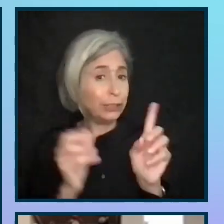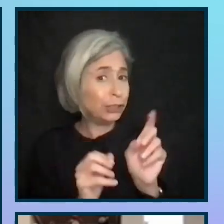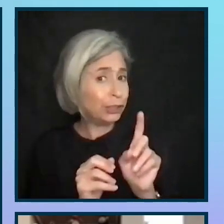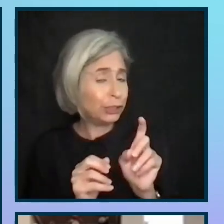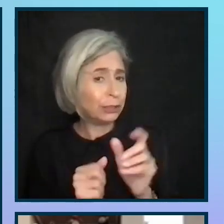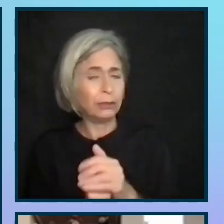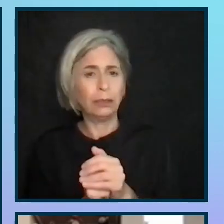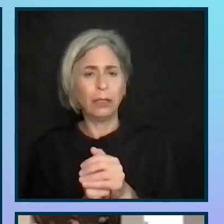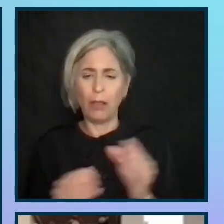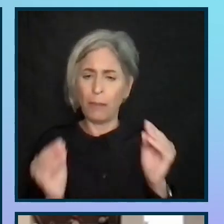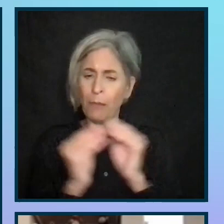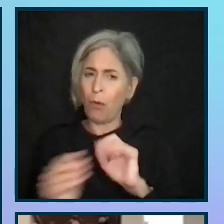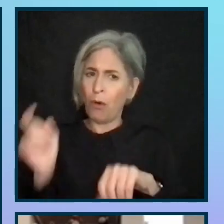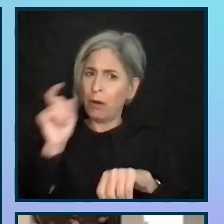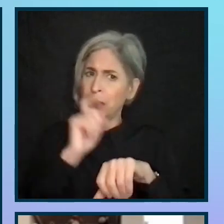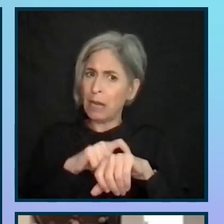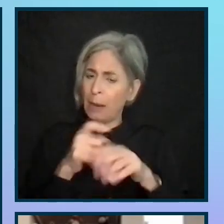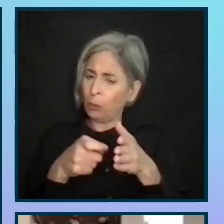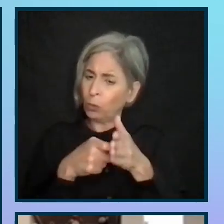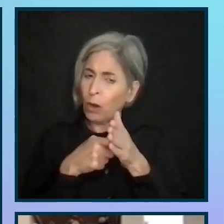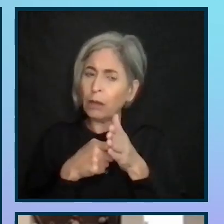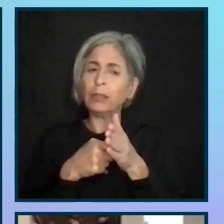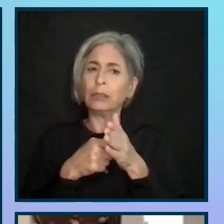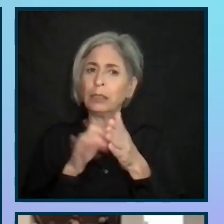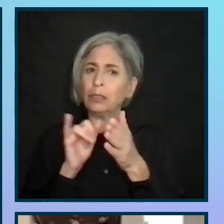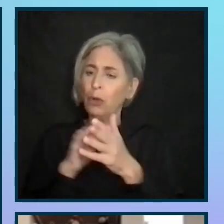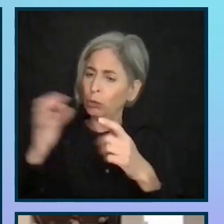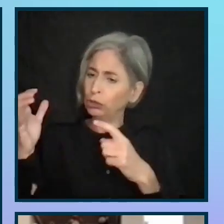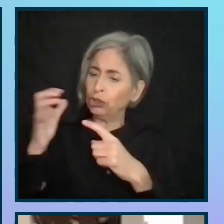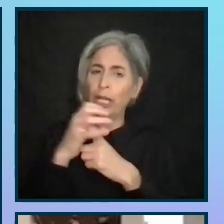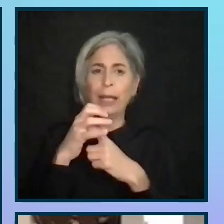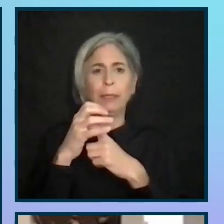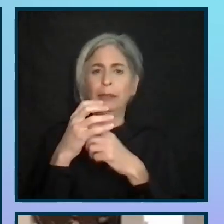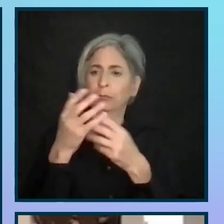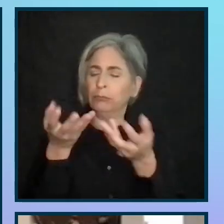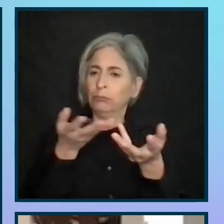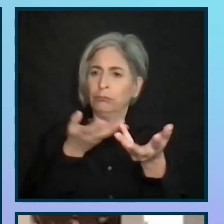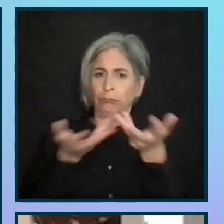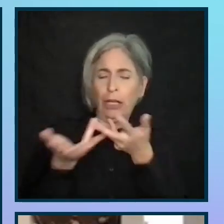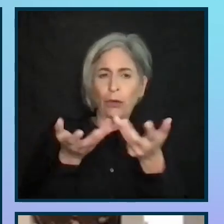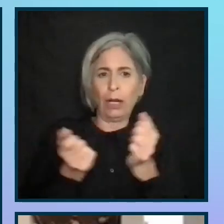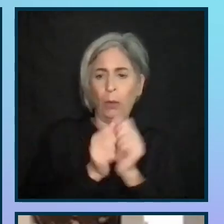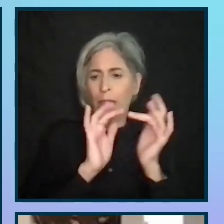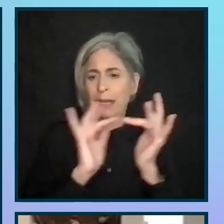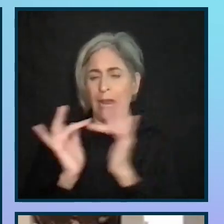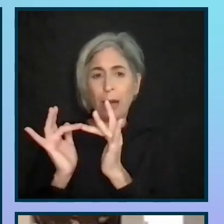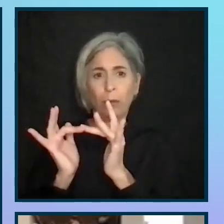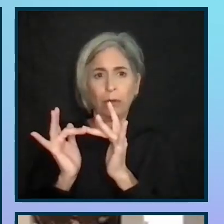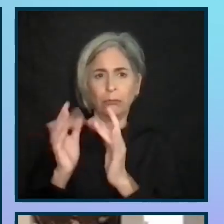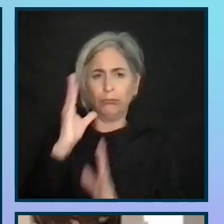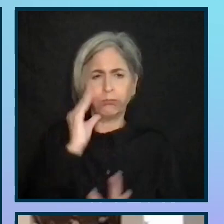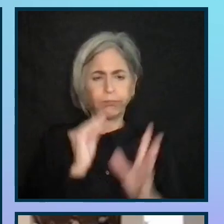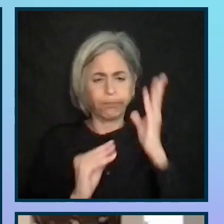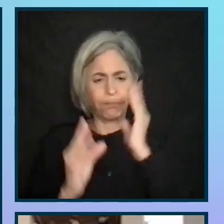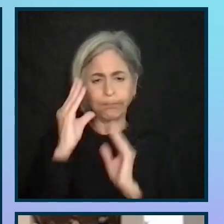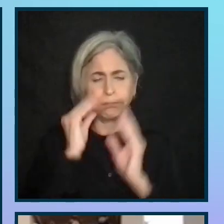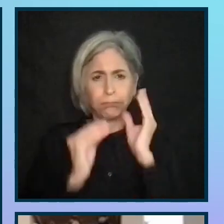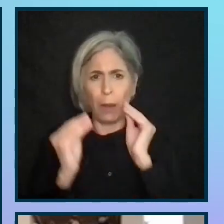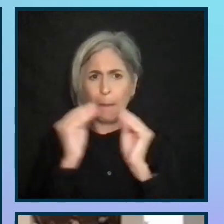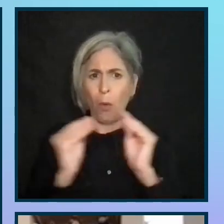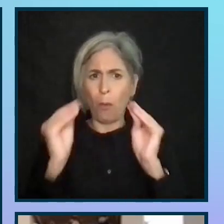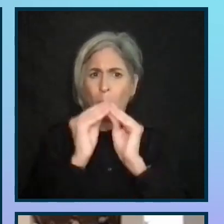The more time your champions spend in the network, the more experience they get and the more comfortable they become,